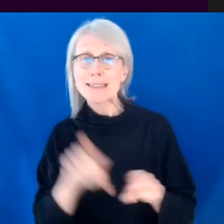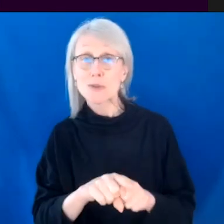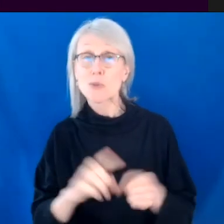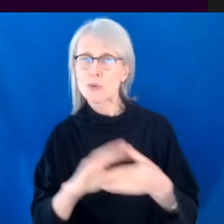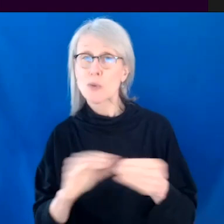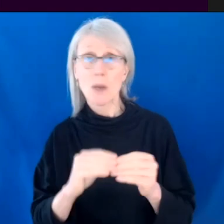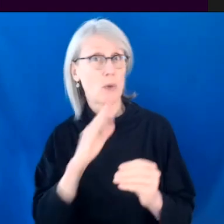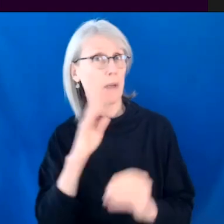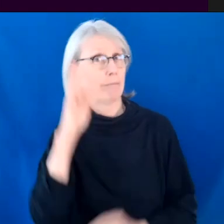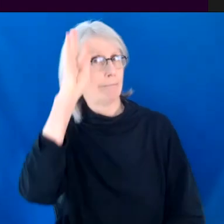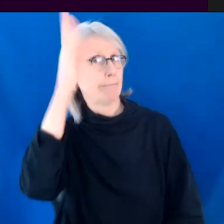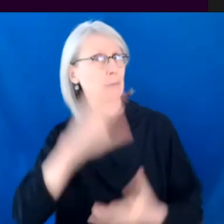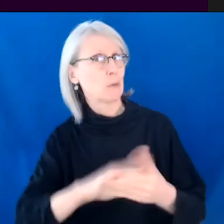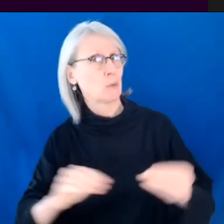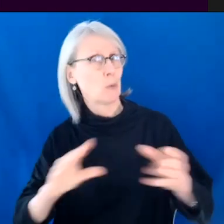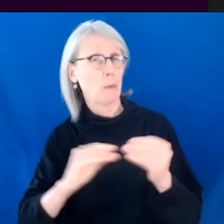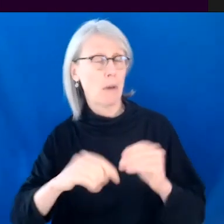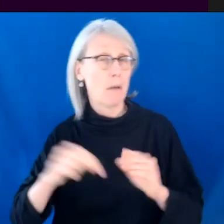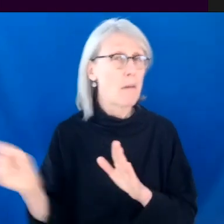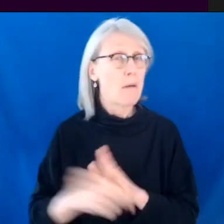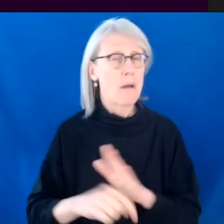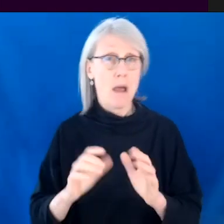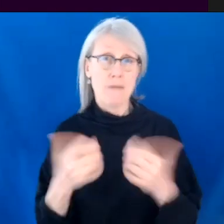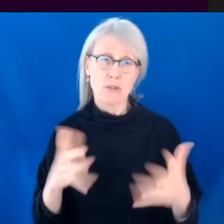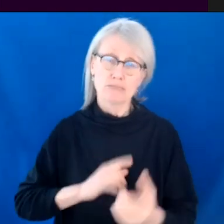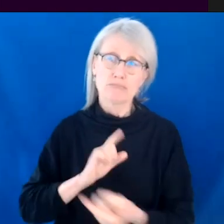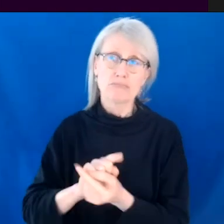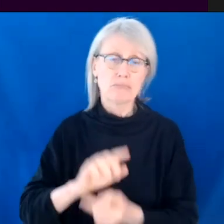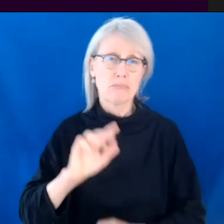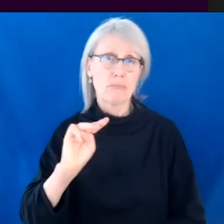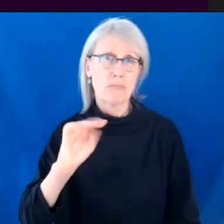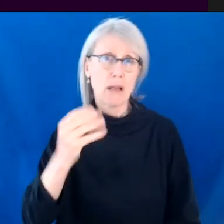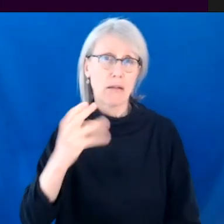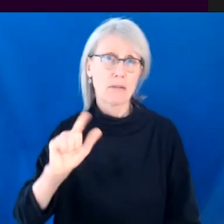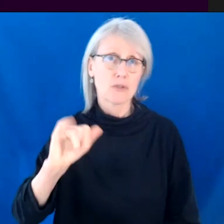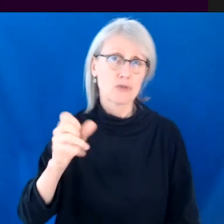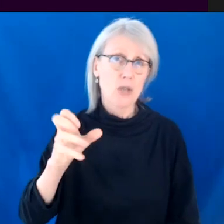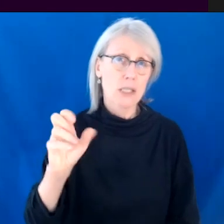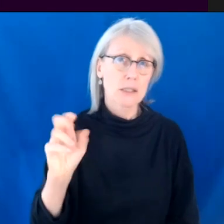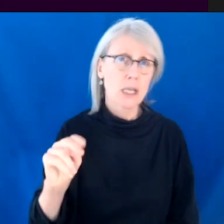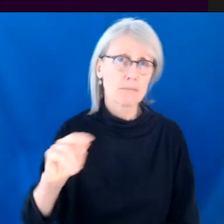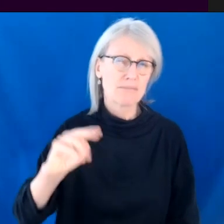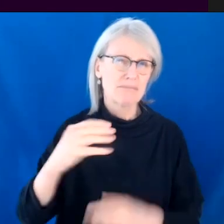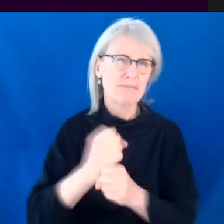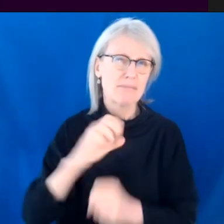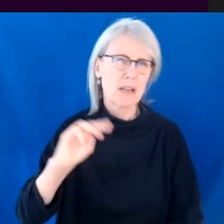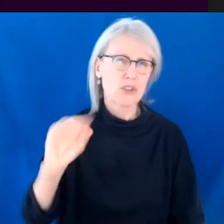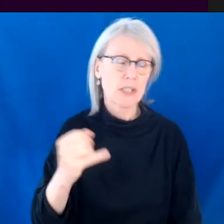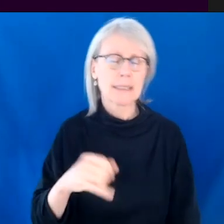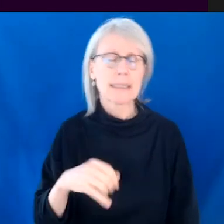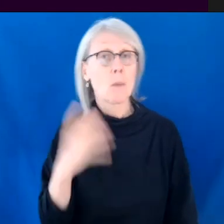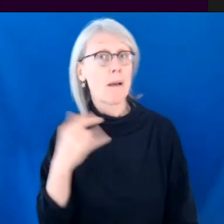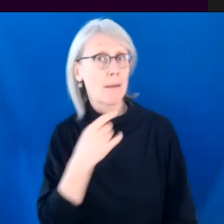elaborate story of how I met Michael Jackson. And it was because she went, I think